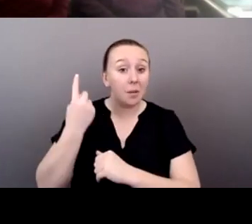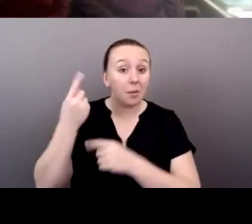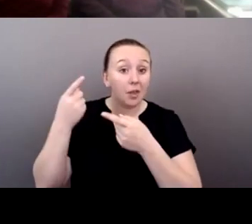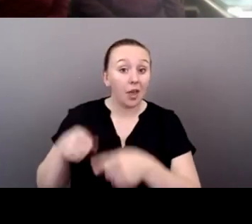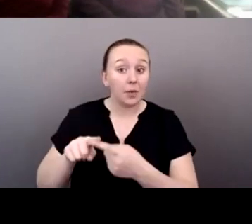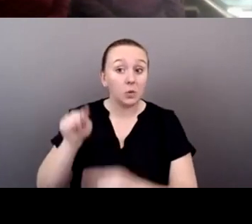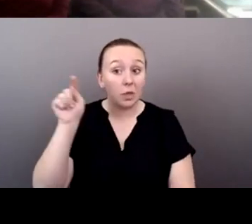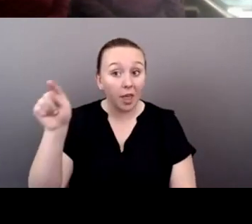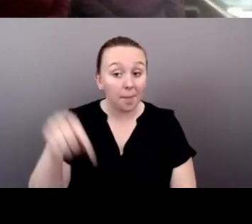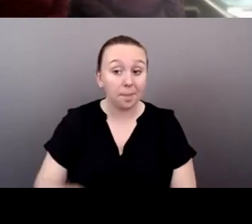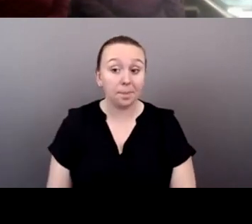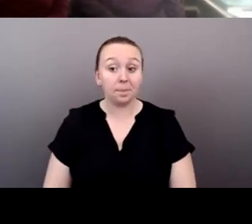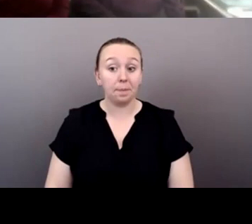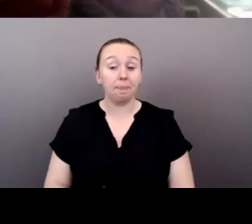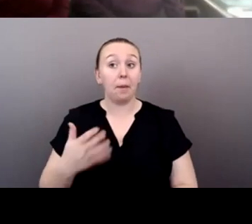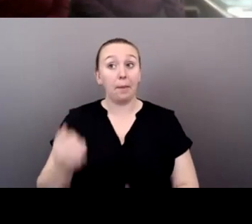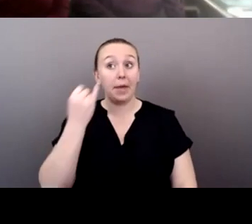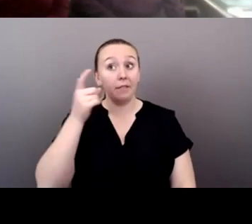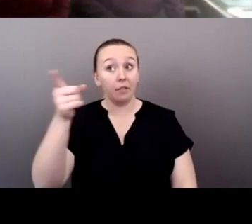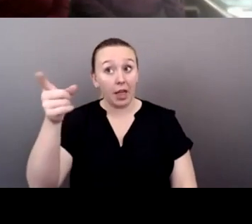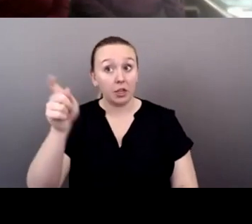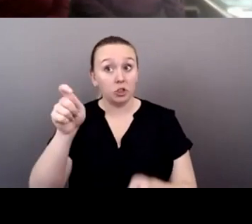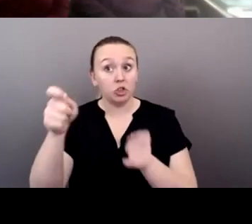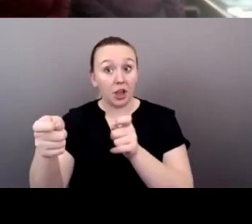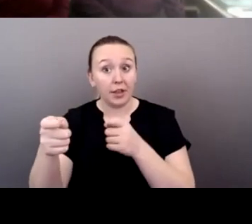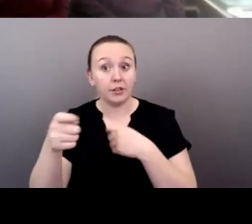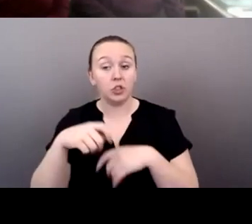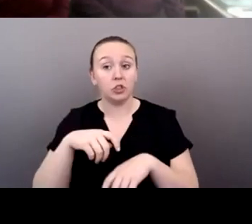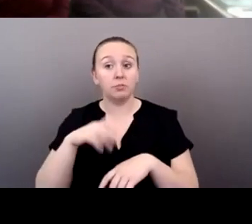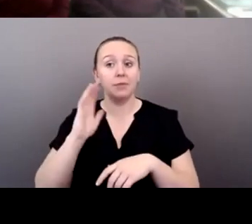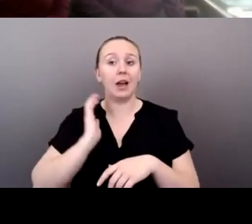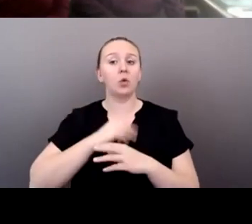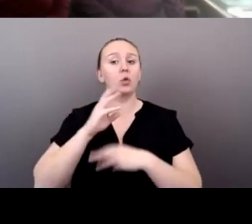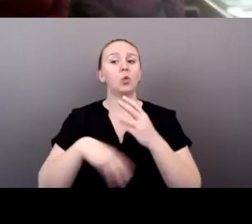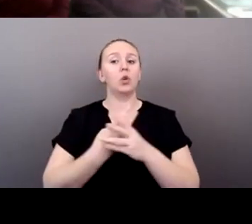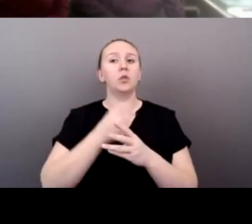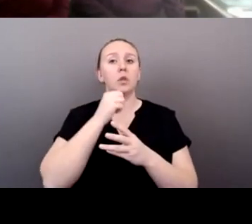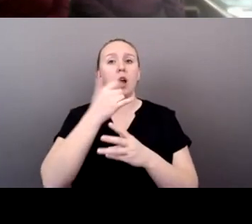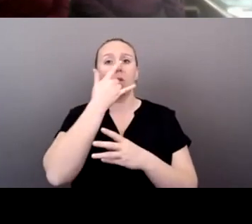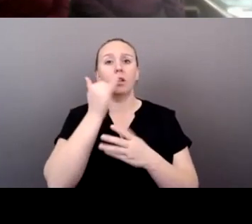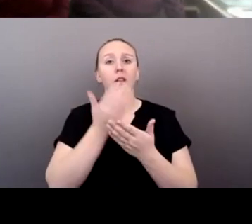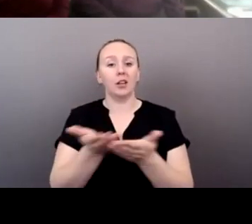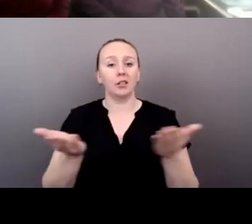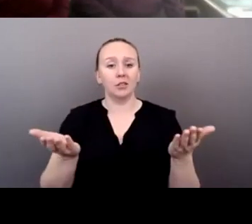Maybe if they changed and stuff, our world wouldn't be like this. And maybe that's what we're working for.